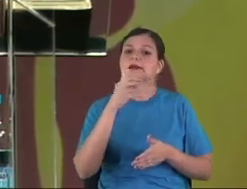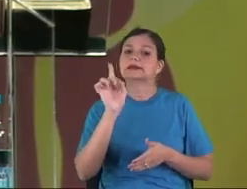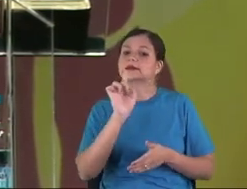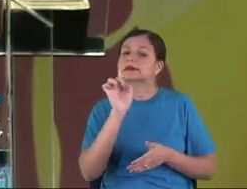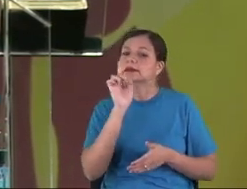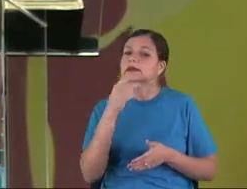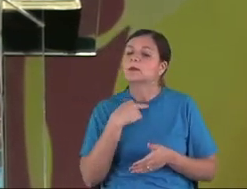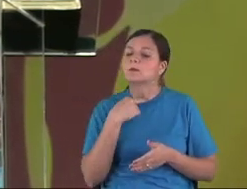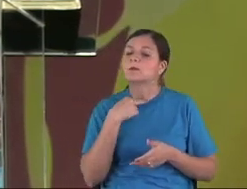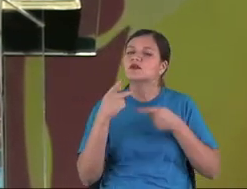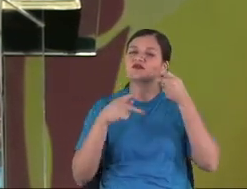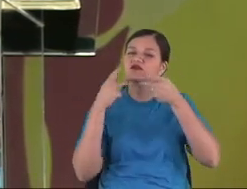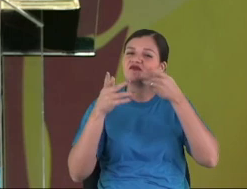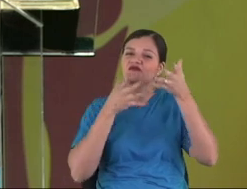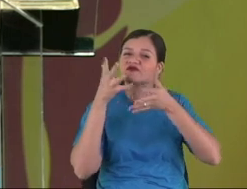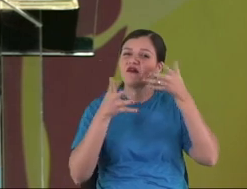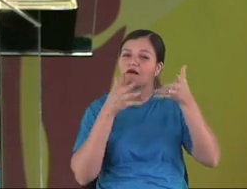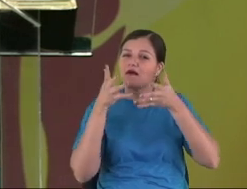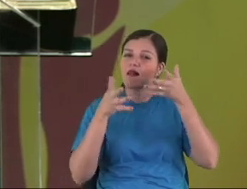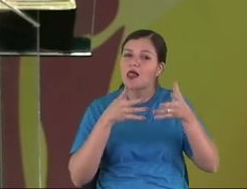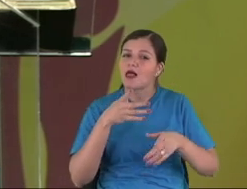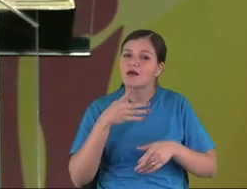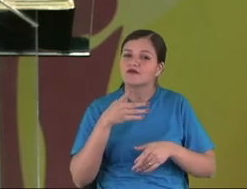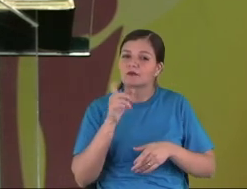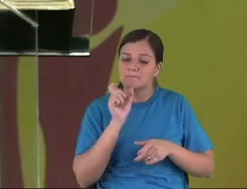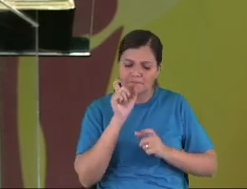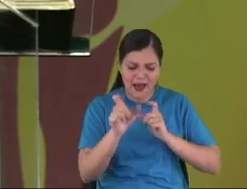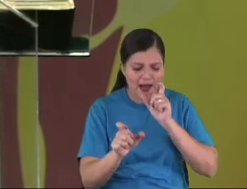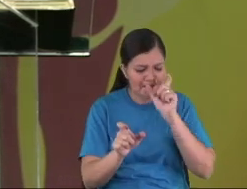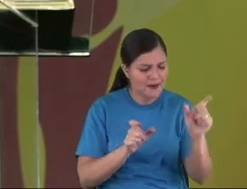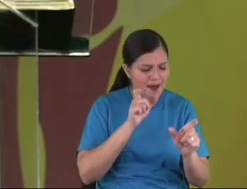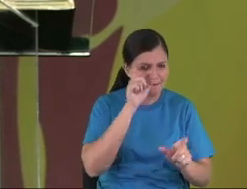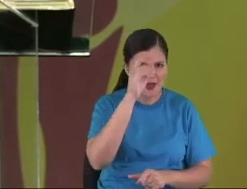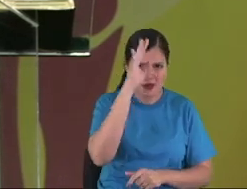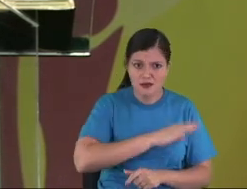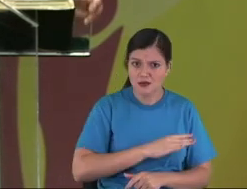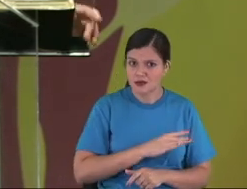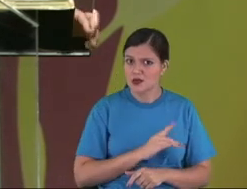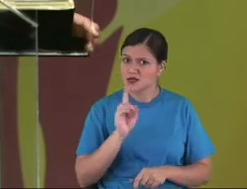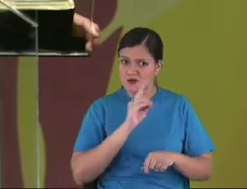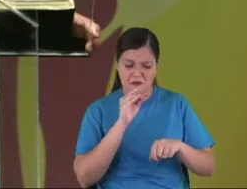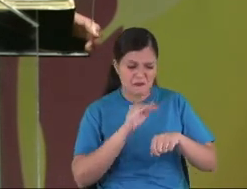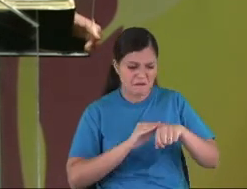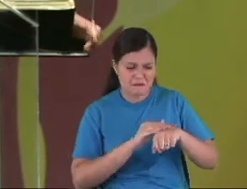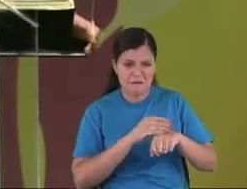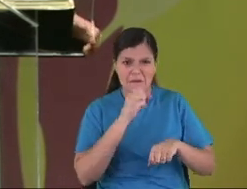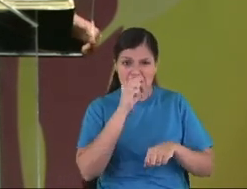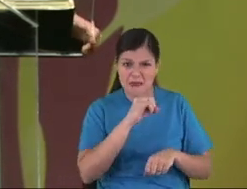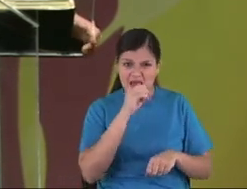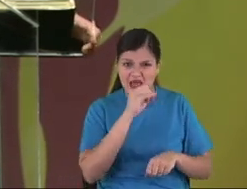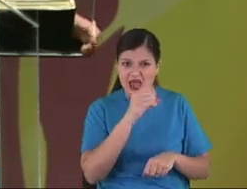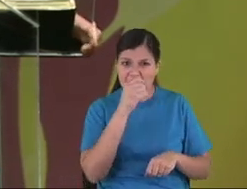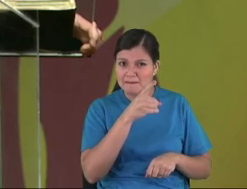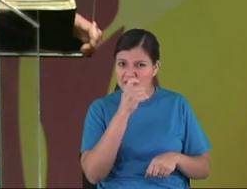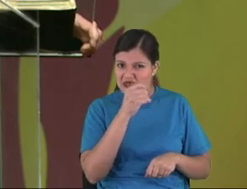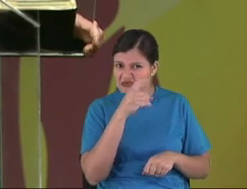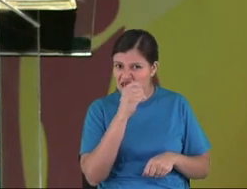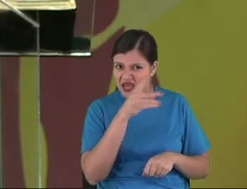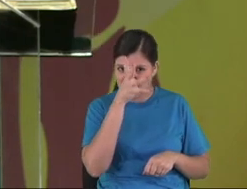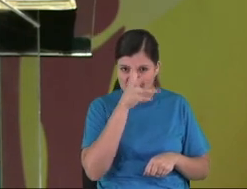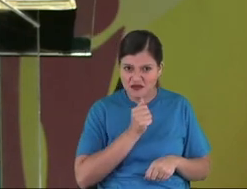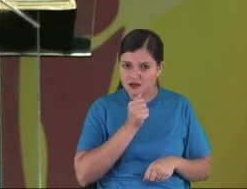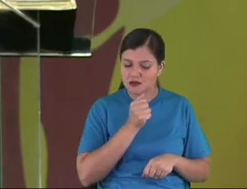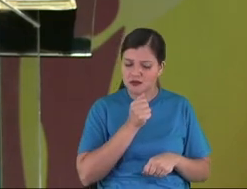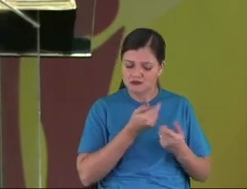You don't need to speak. You don't speak bad words. And... No immorality